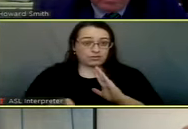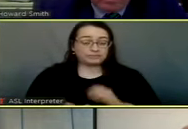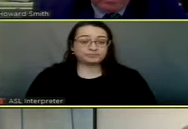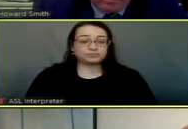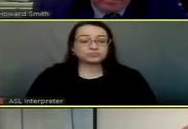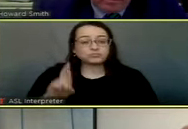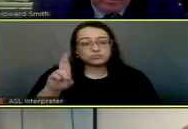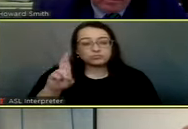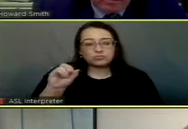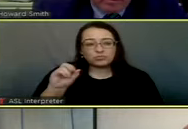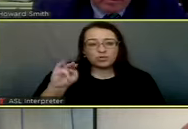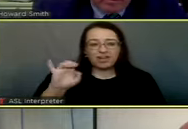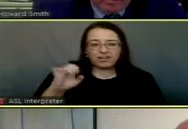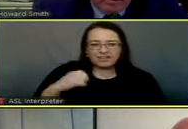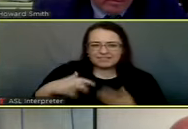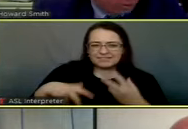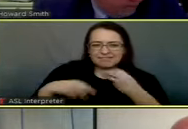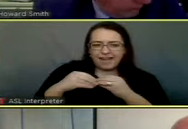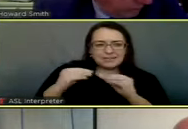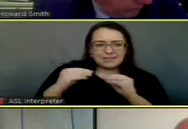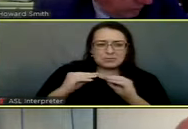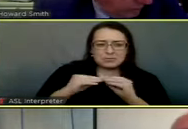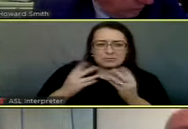Ronnie, is there anything else I need to add there?